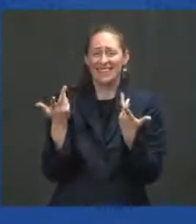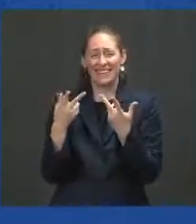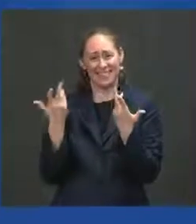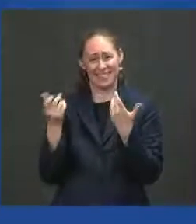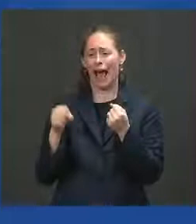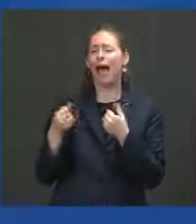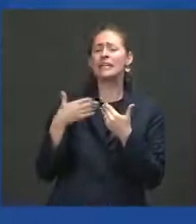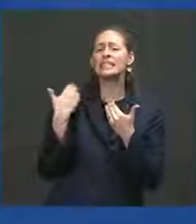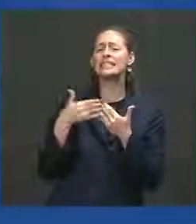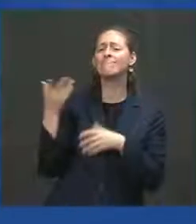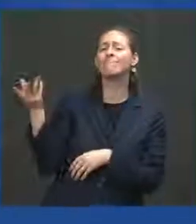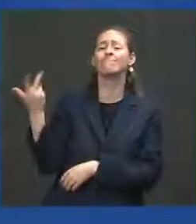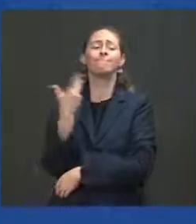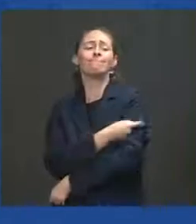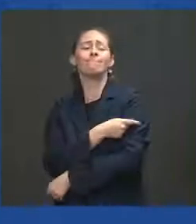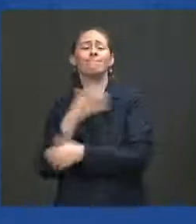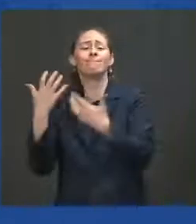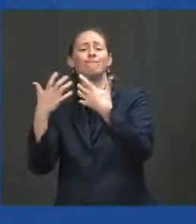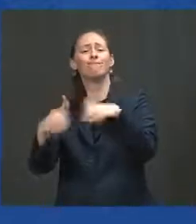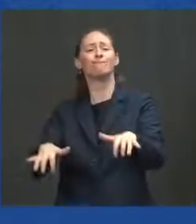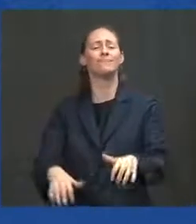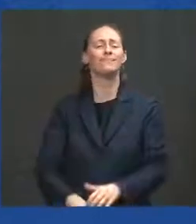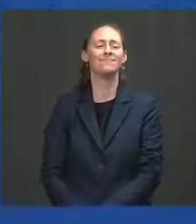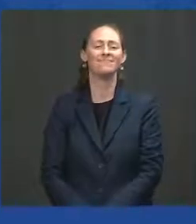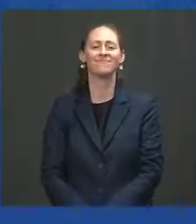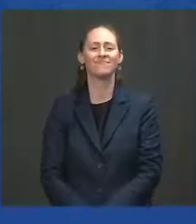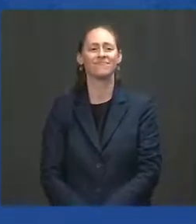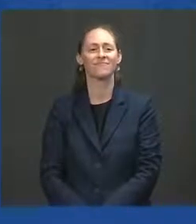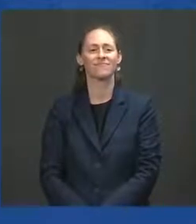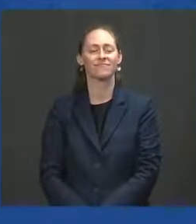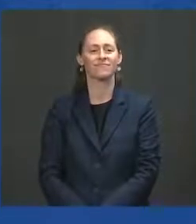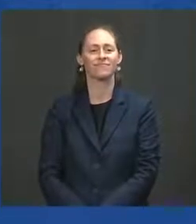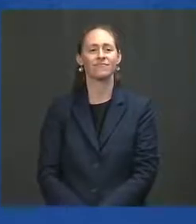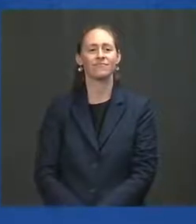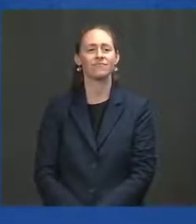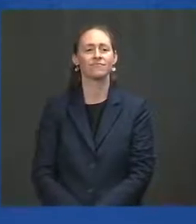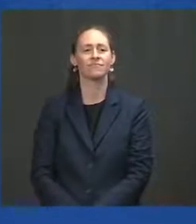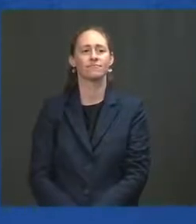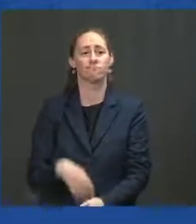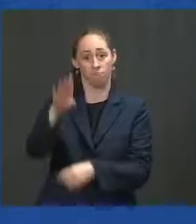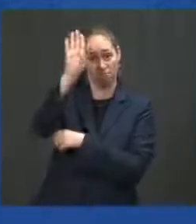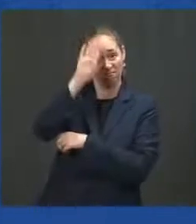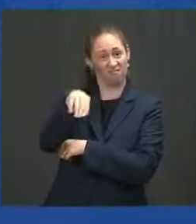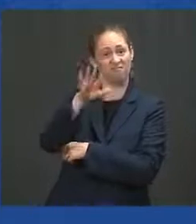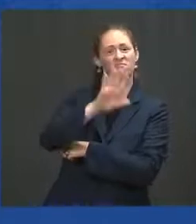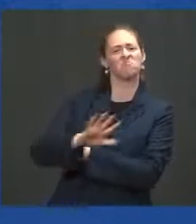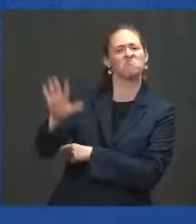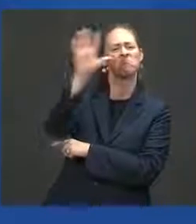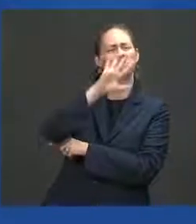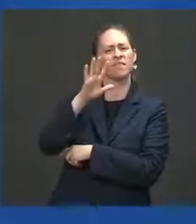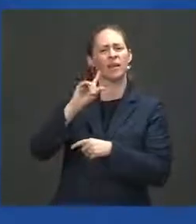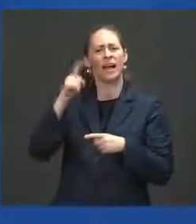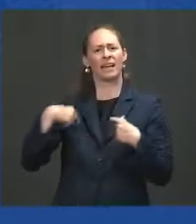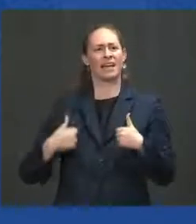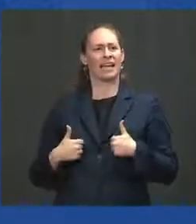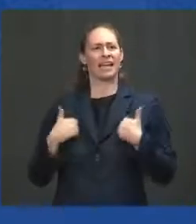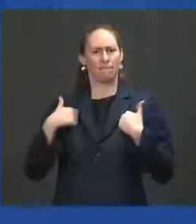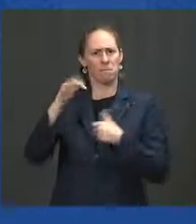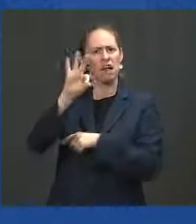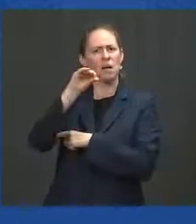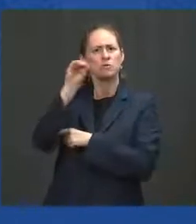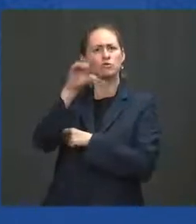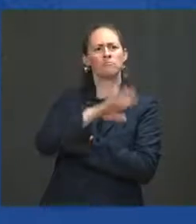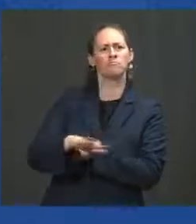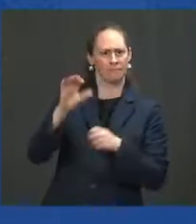Americans, there's a vaccination site less than five miles from your home, and you can get the shot without an appointment. So